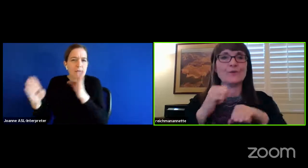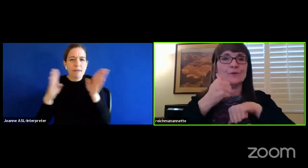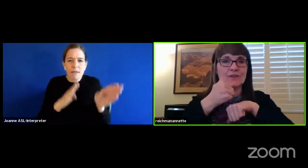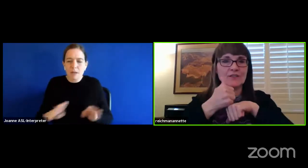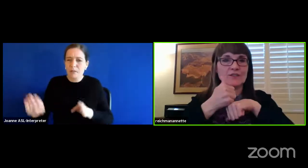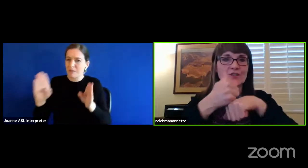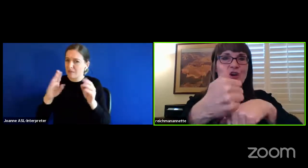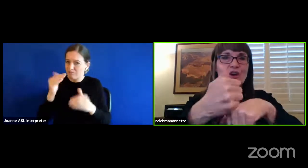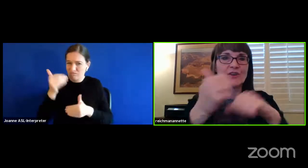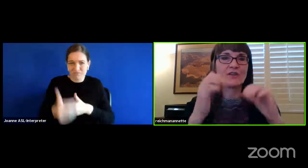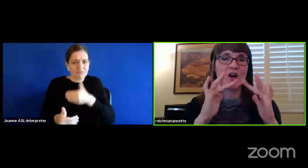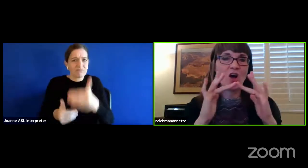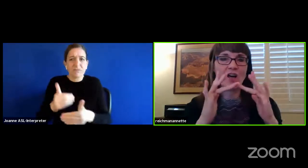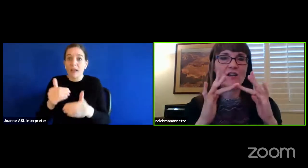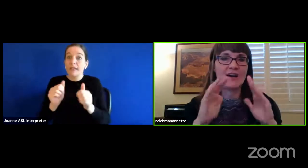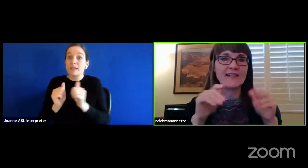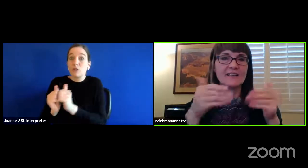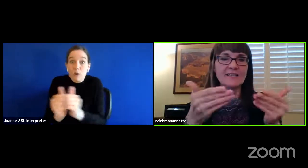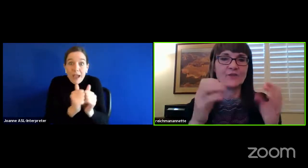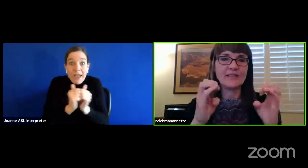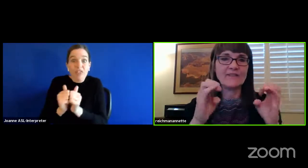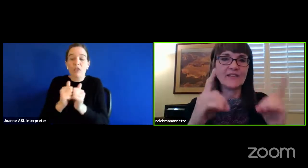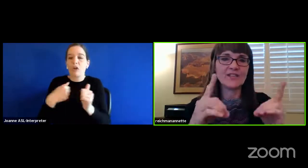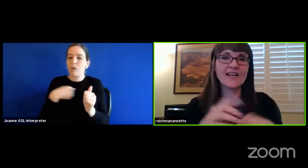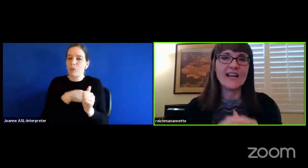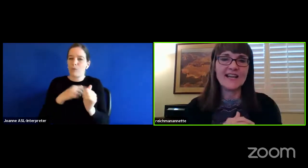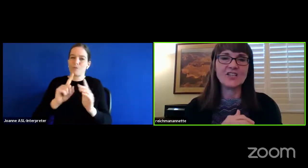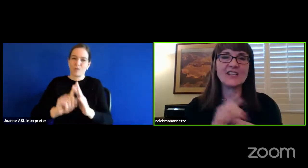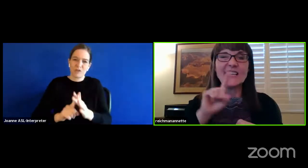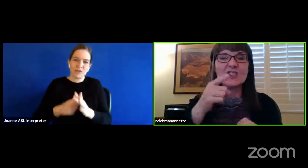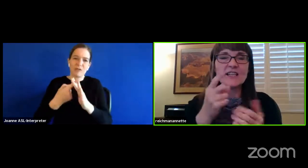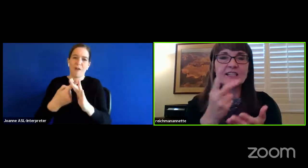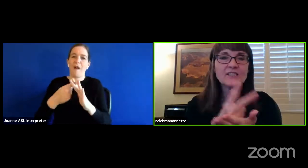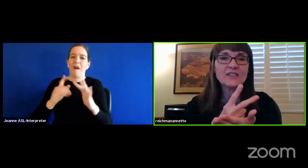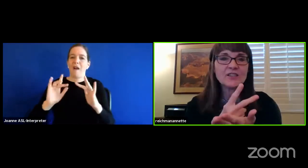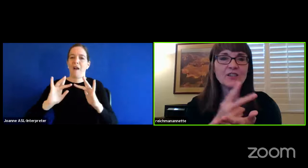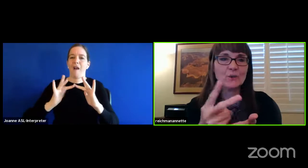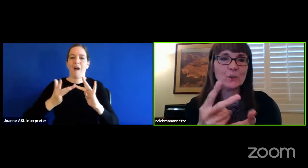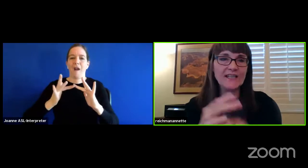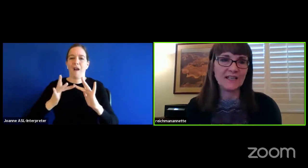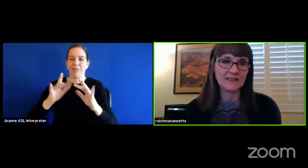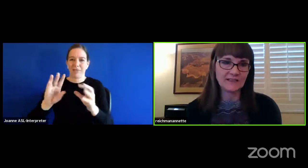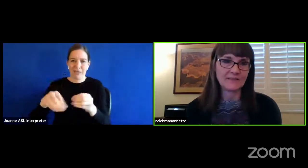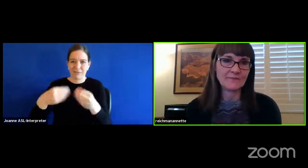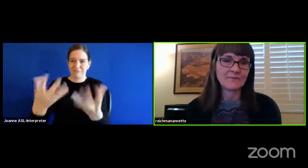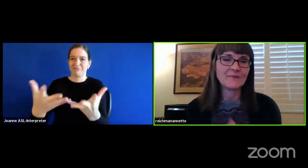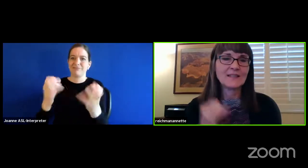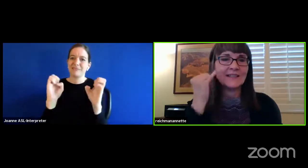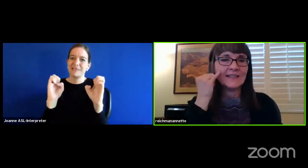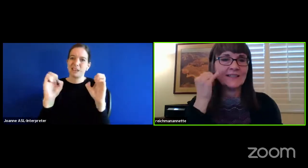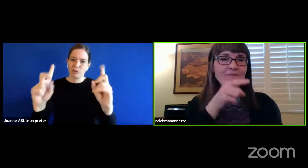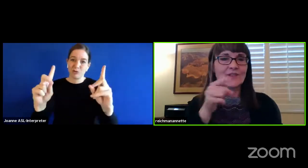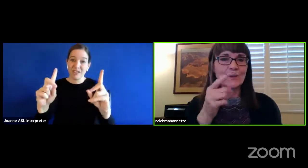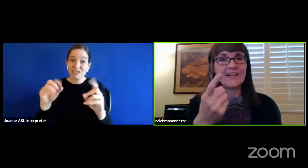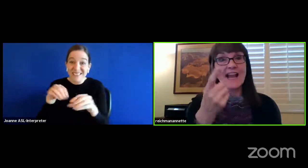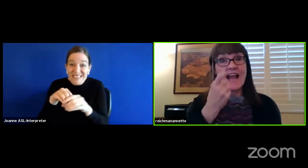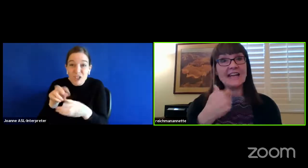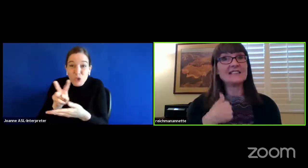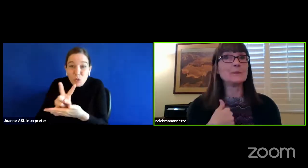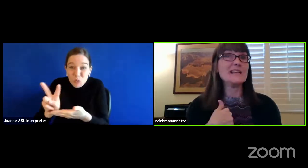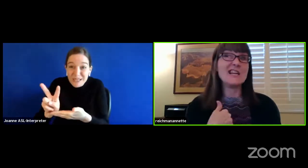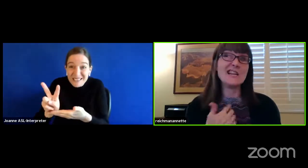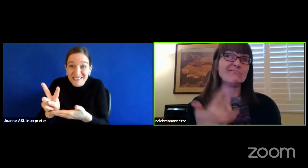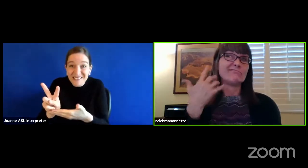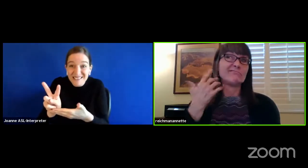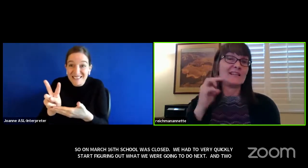to start the online delivery of education in just two weeks. If you had